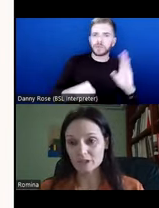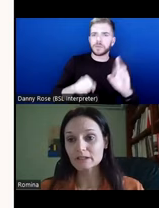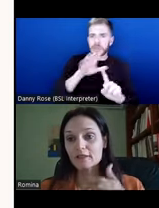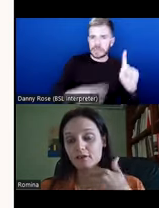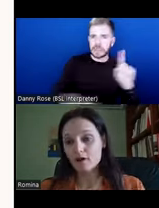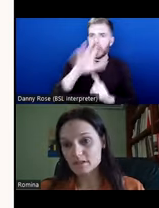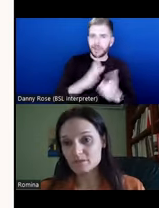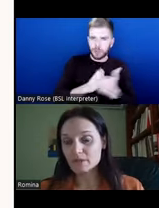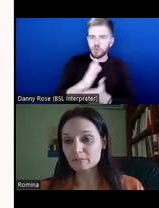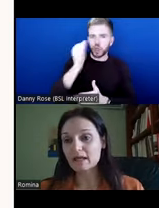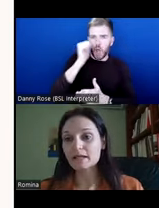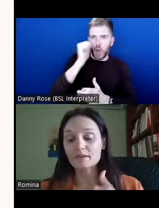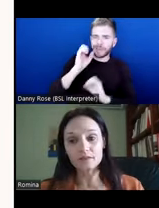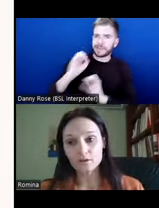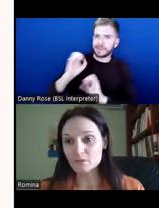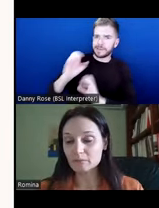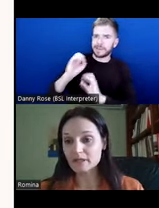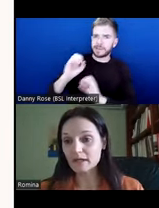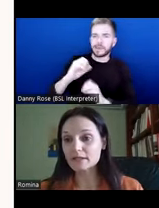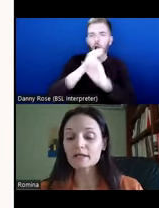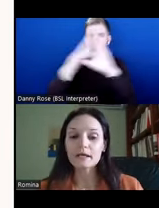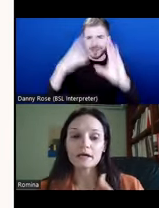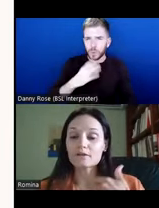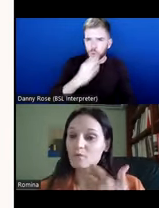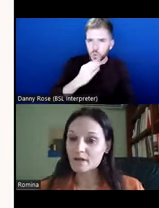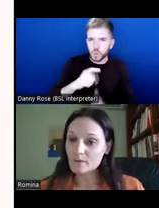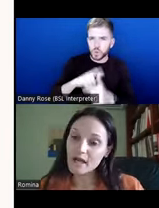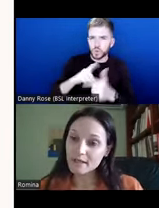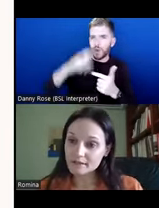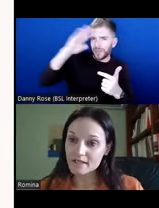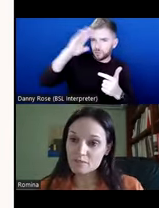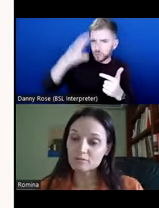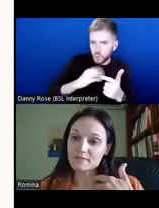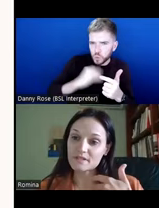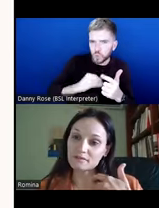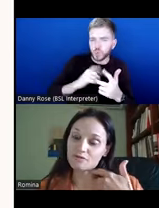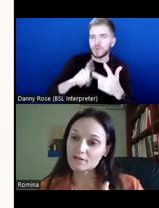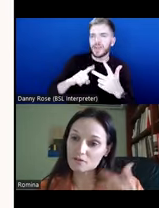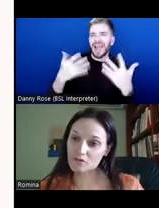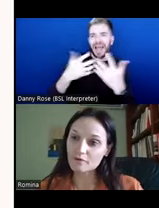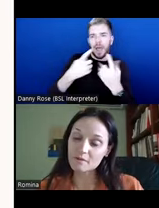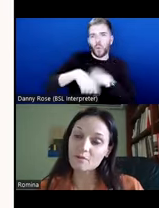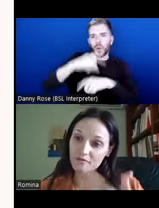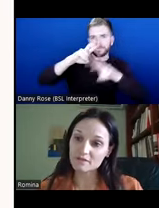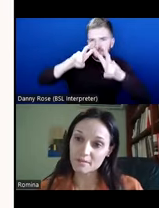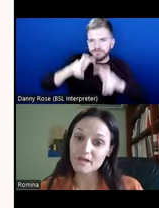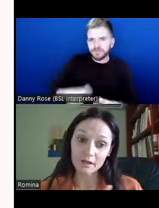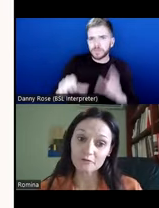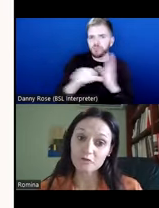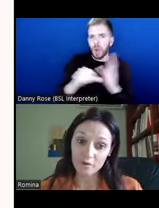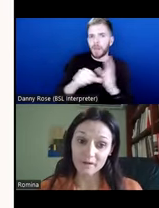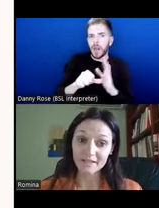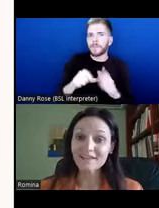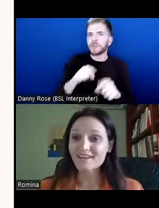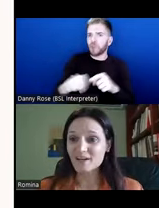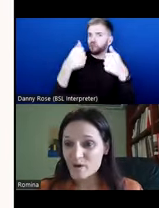production. The concepts we apply, the theories we apply, the way we analyze problems and try to resolve them oftentimes are